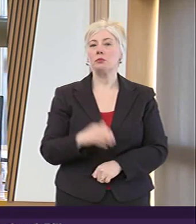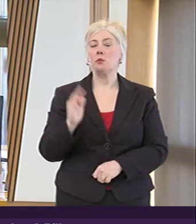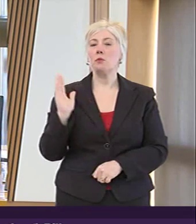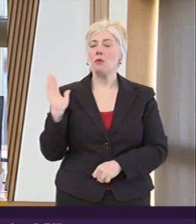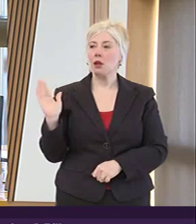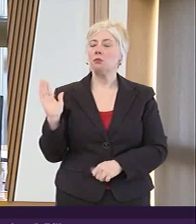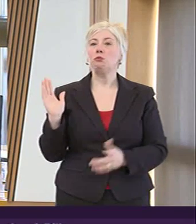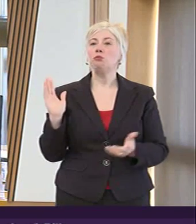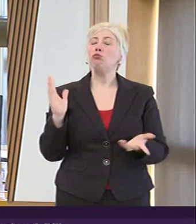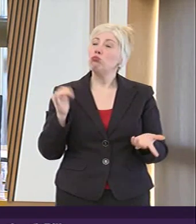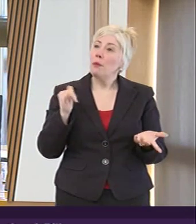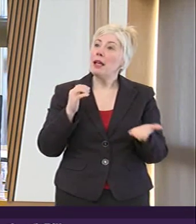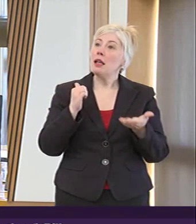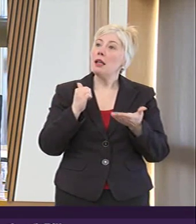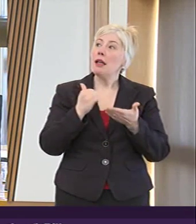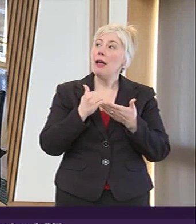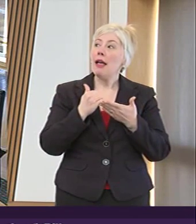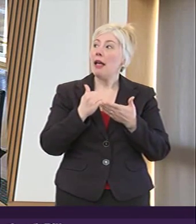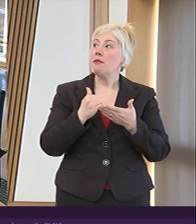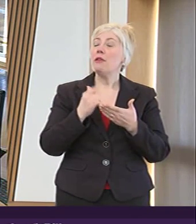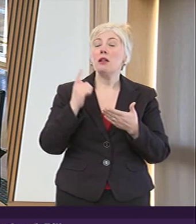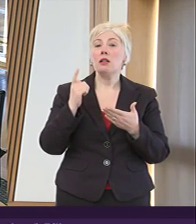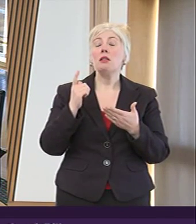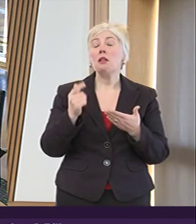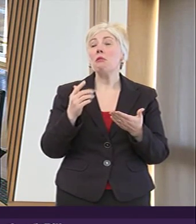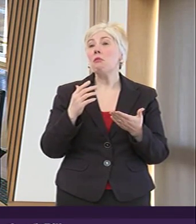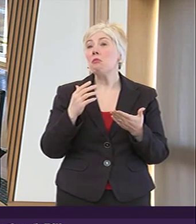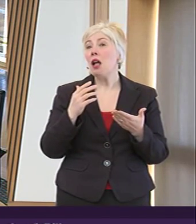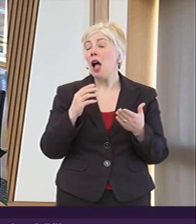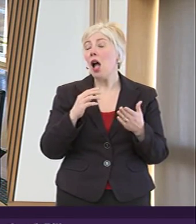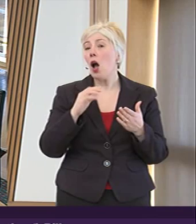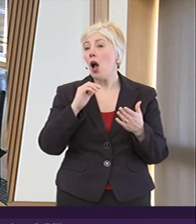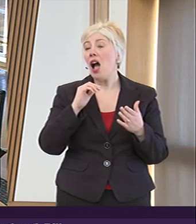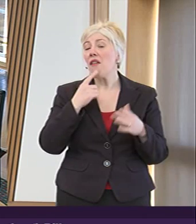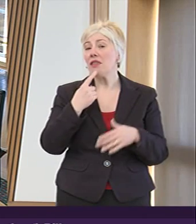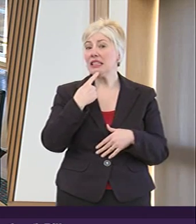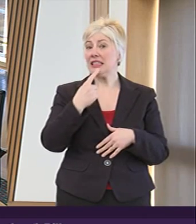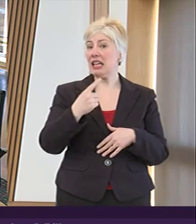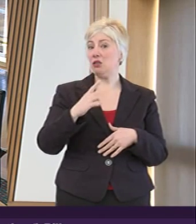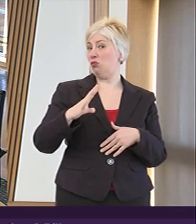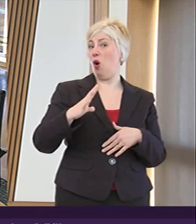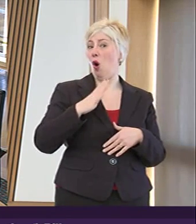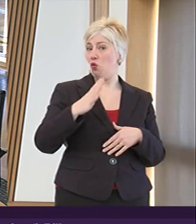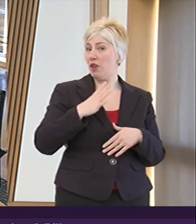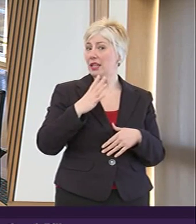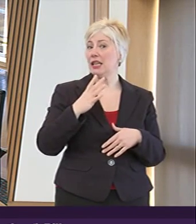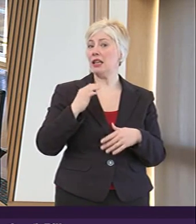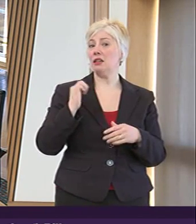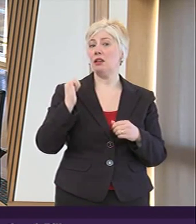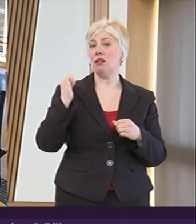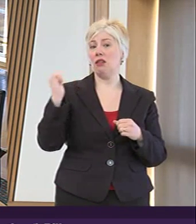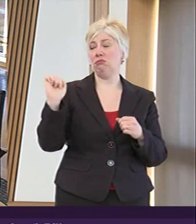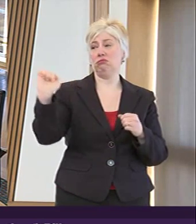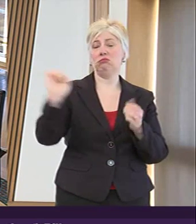convener if it it's helpful I'm certainly not going to push the point I raised um I've made the point on the record and it can be read by the member